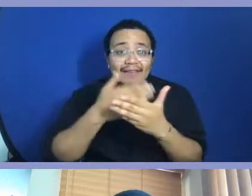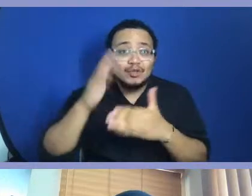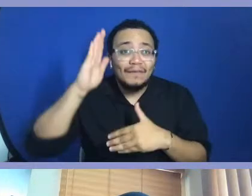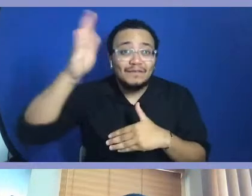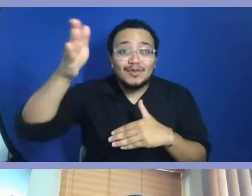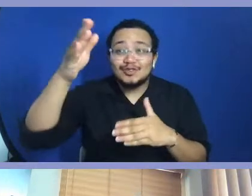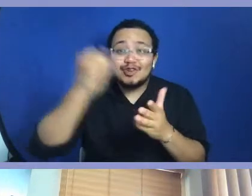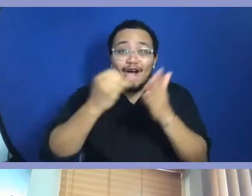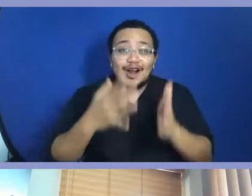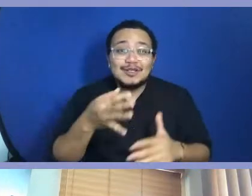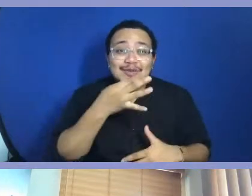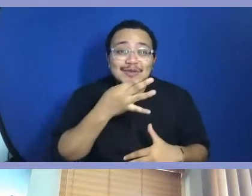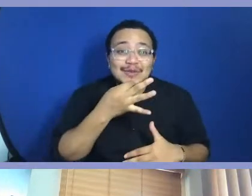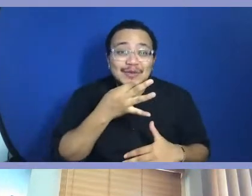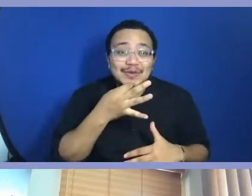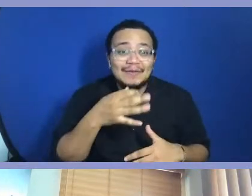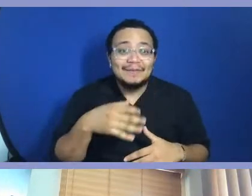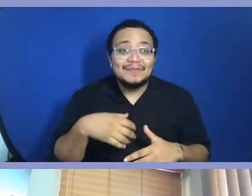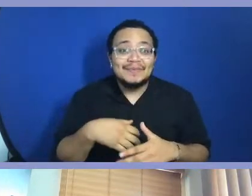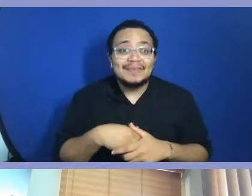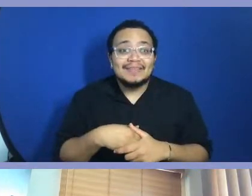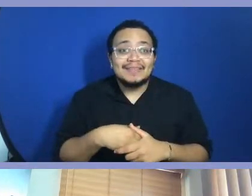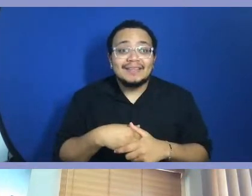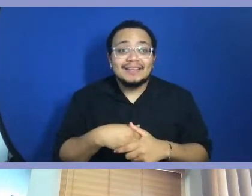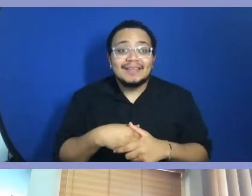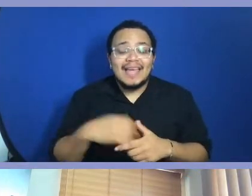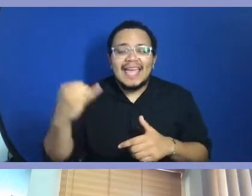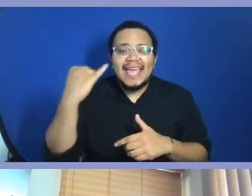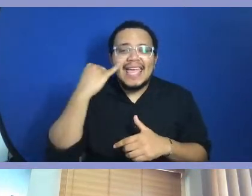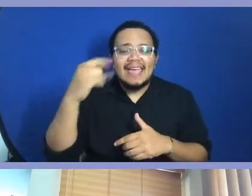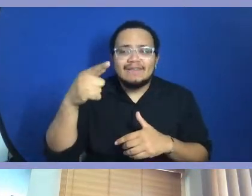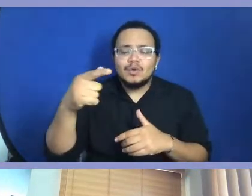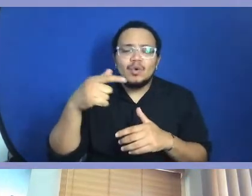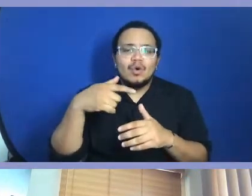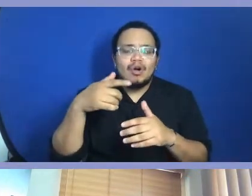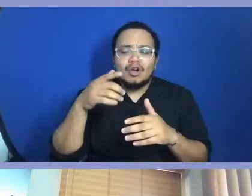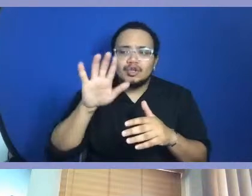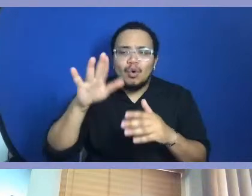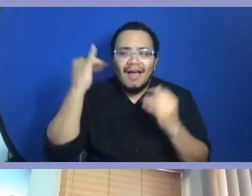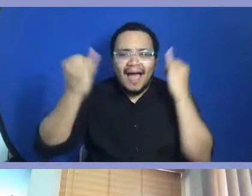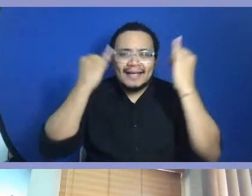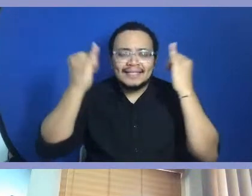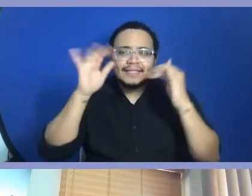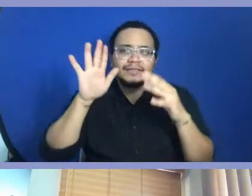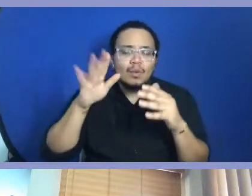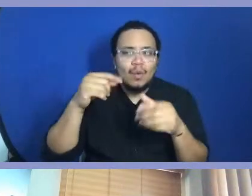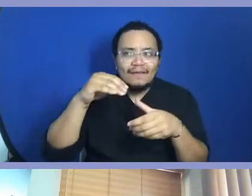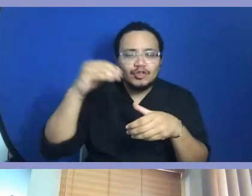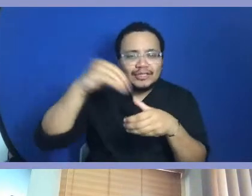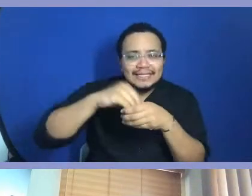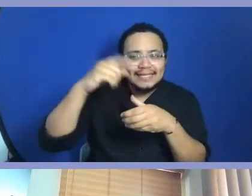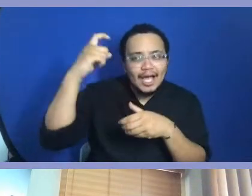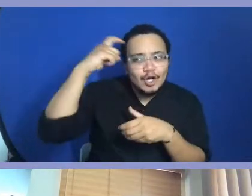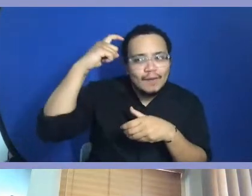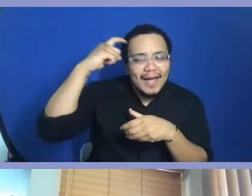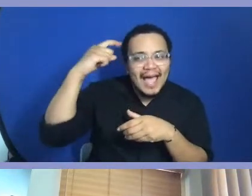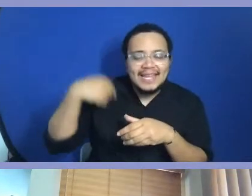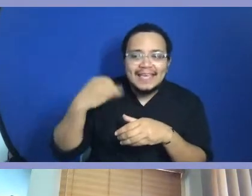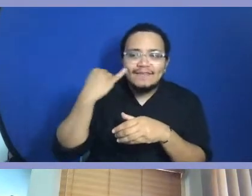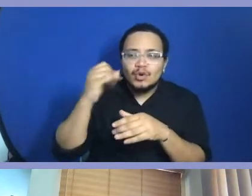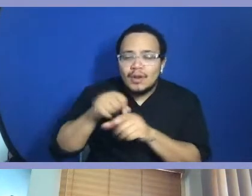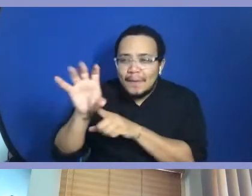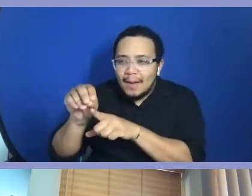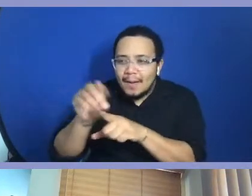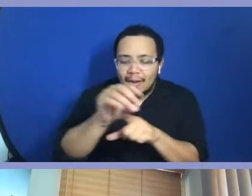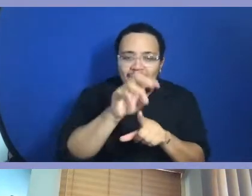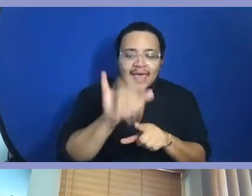if you can shoot what's in your brain, you are on to the next level of photo life and living. Because